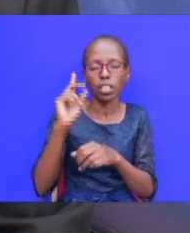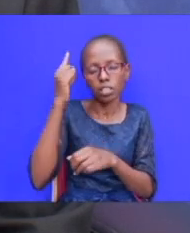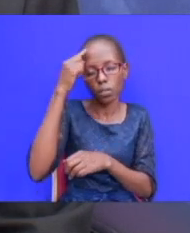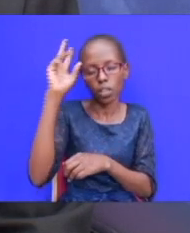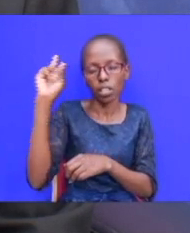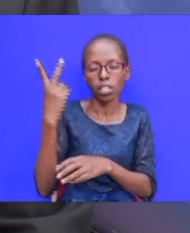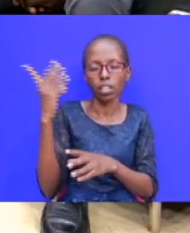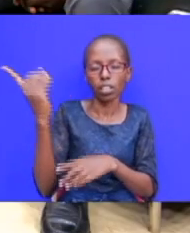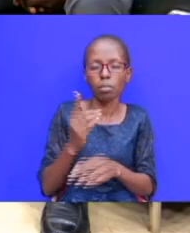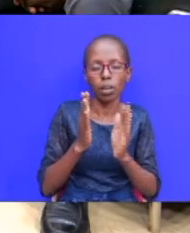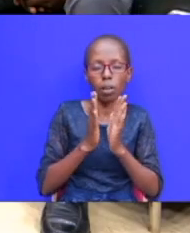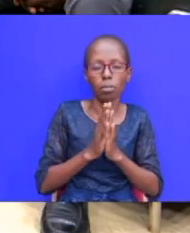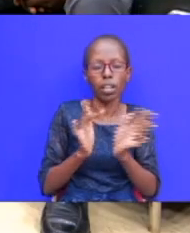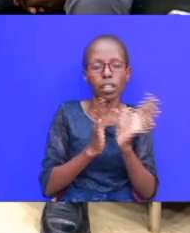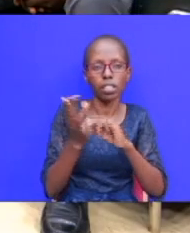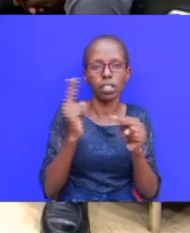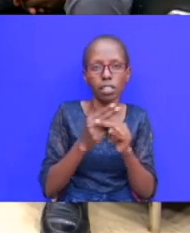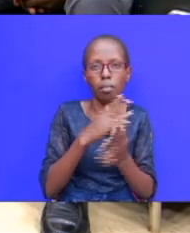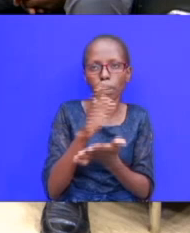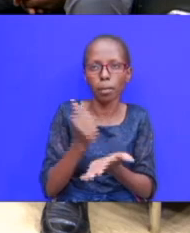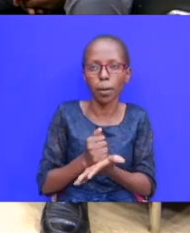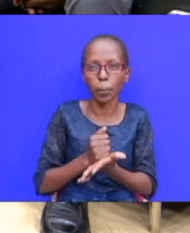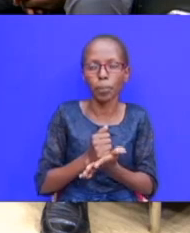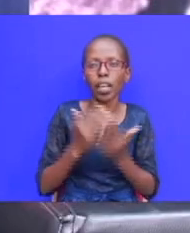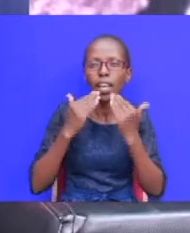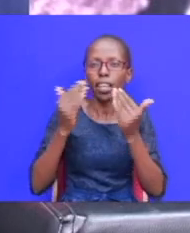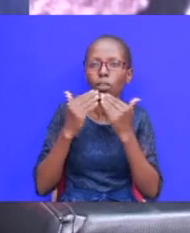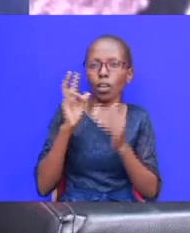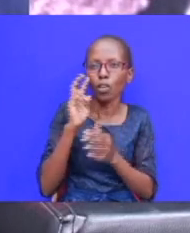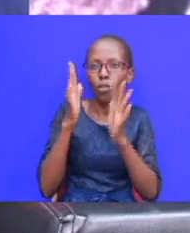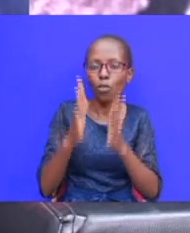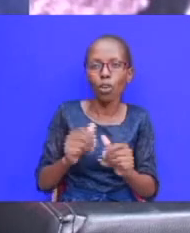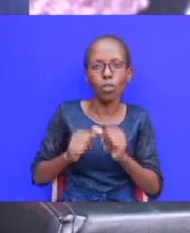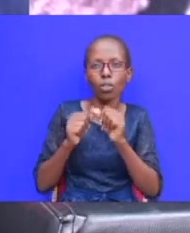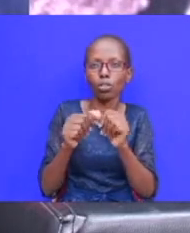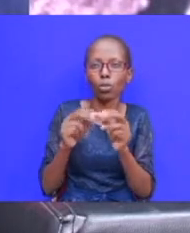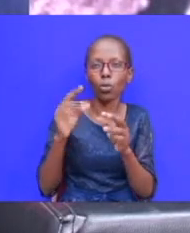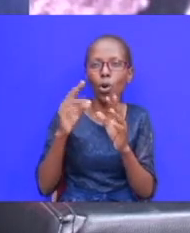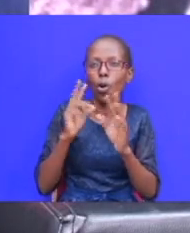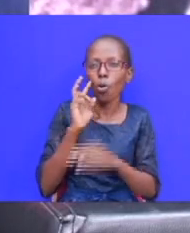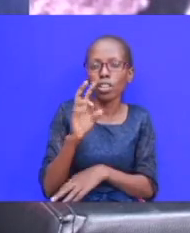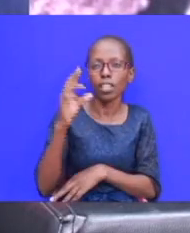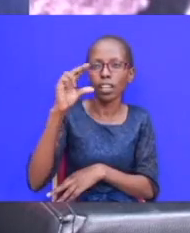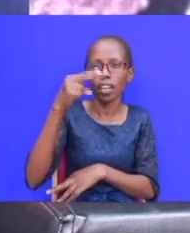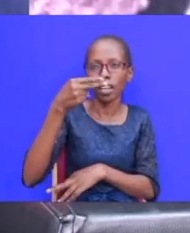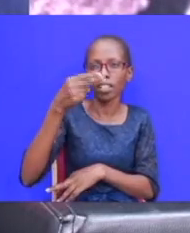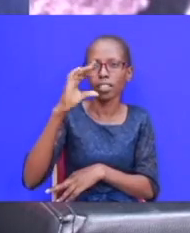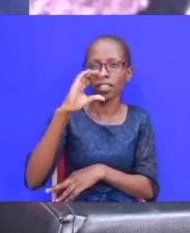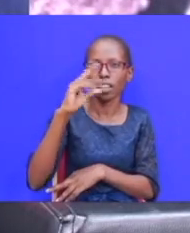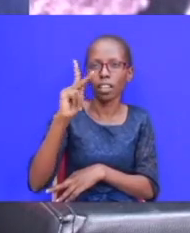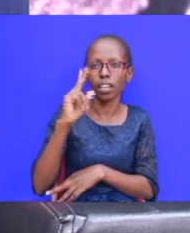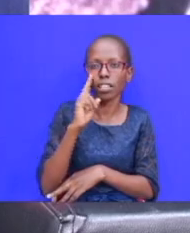for this i am we pray in jesus name amen amen amen thank you beloved viewer keep watching off channel kenya i'm so better with cliff